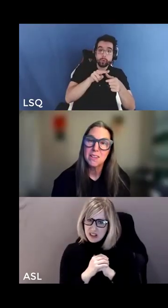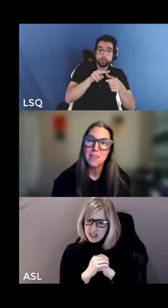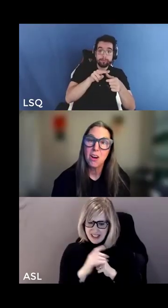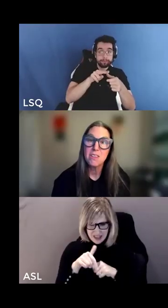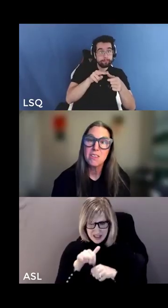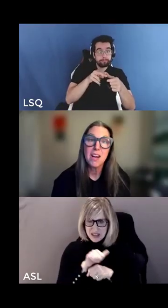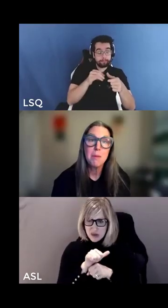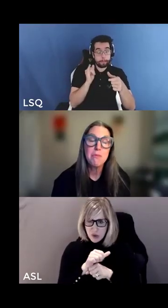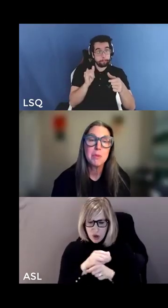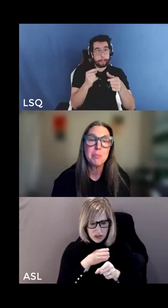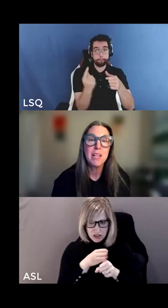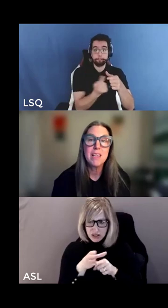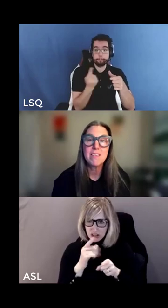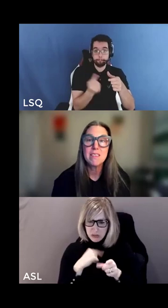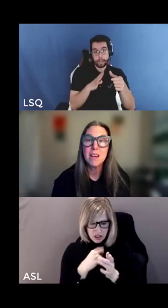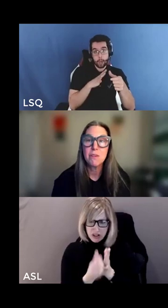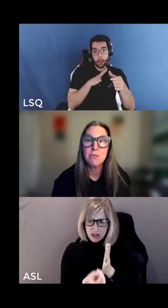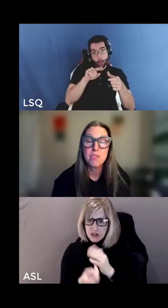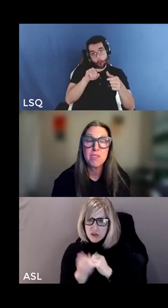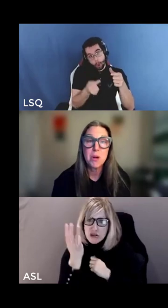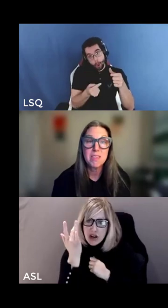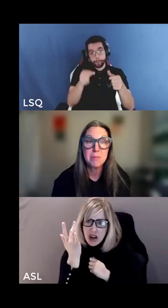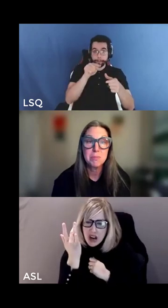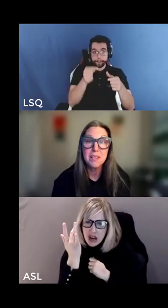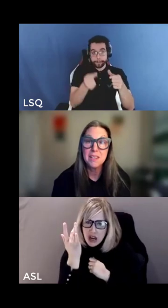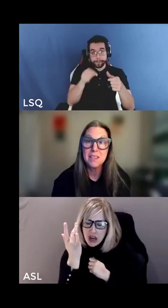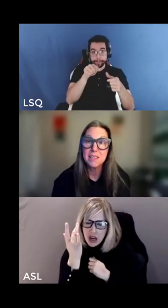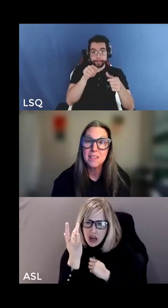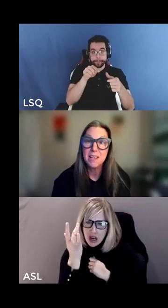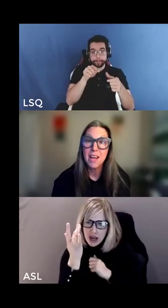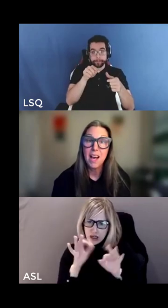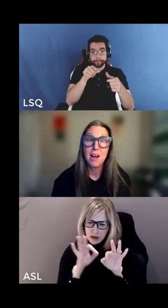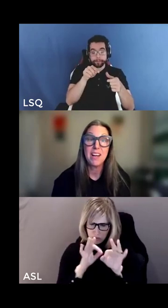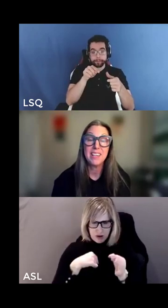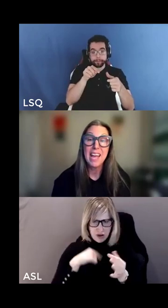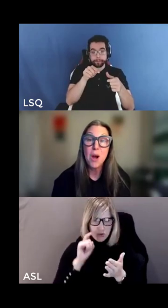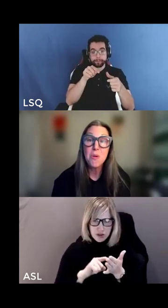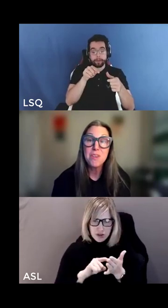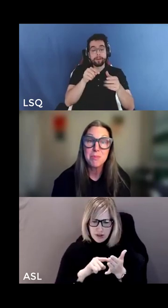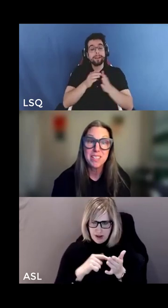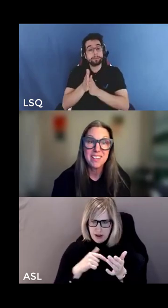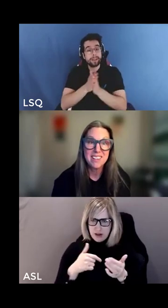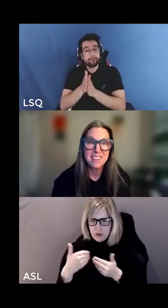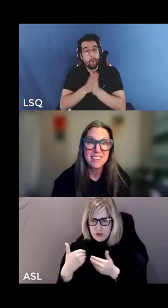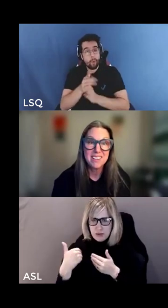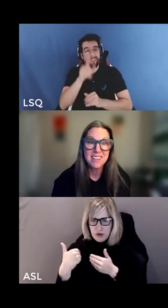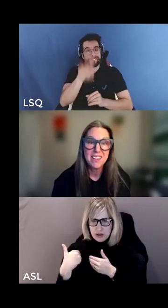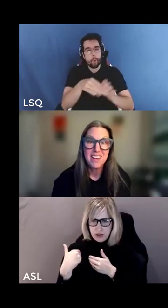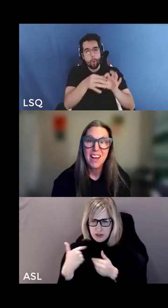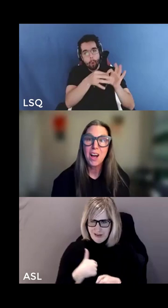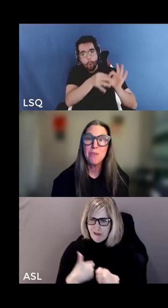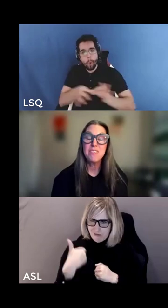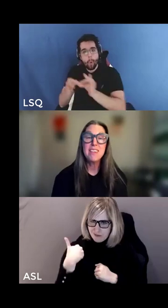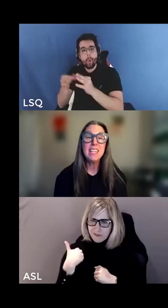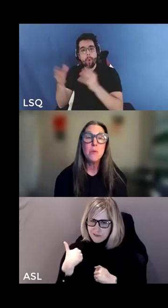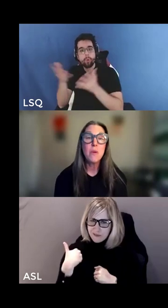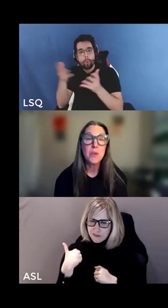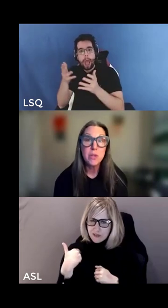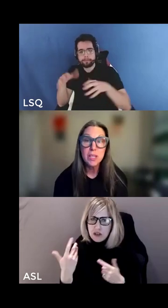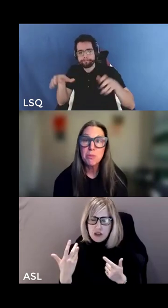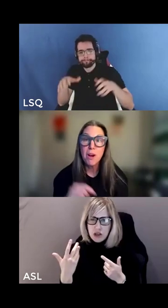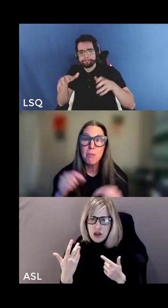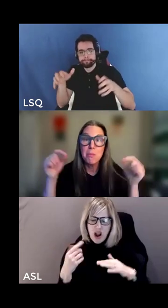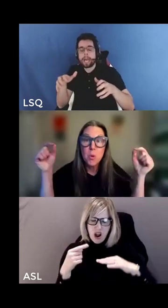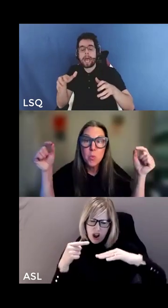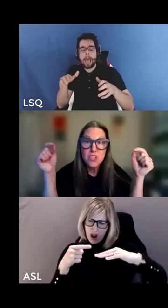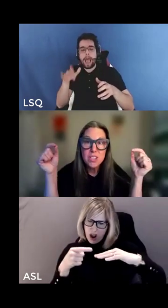ought to come from a place of responsibility of accountability of dealing with